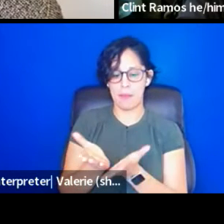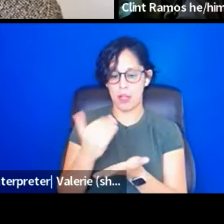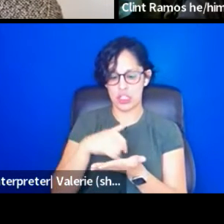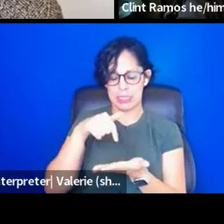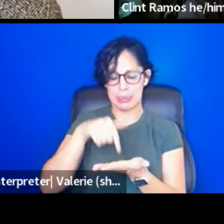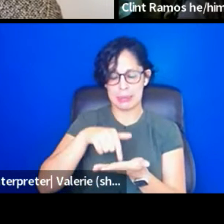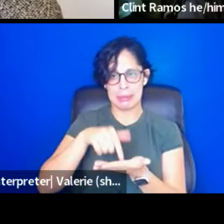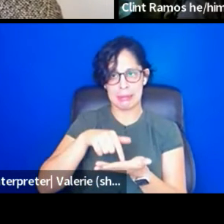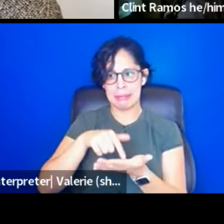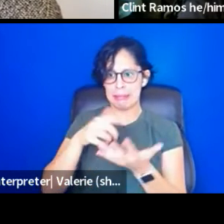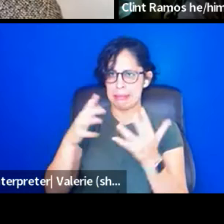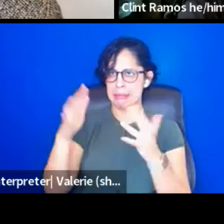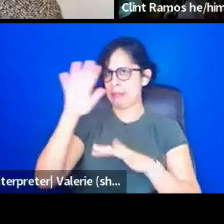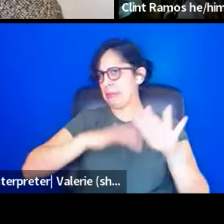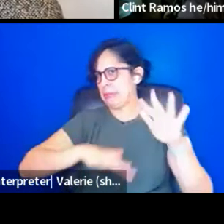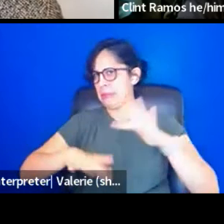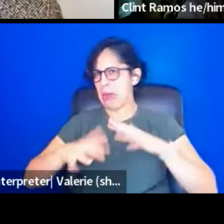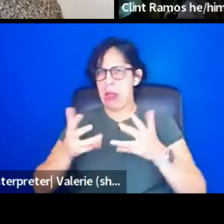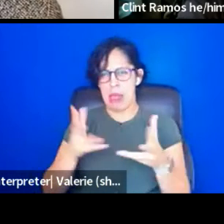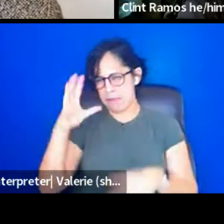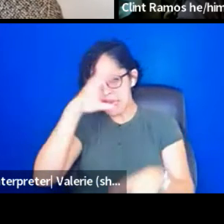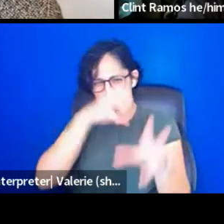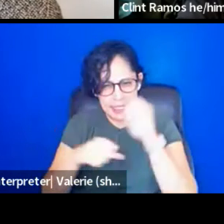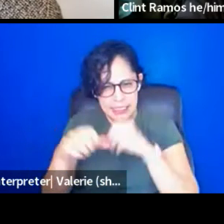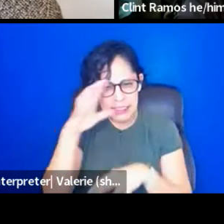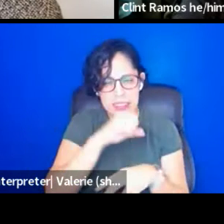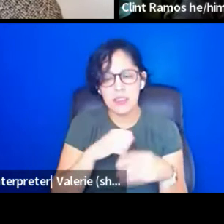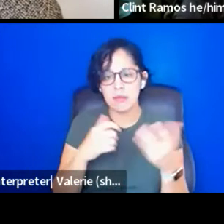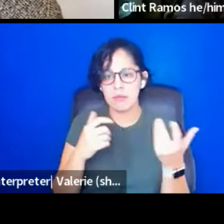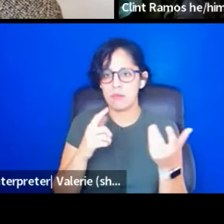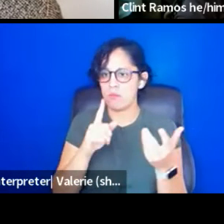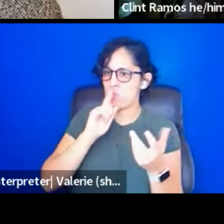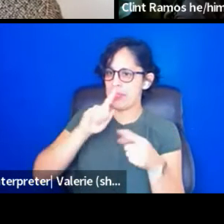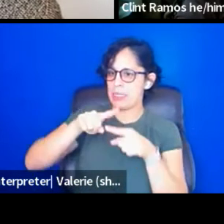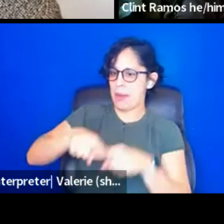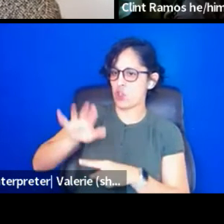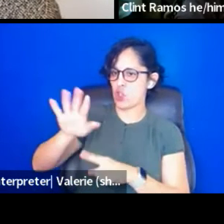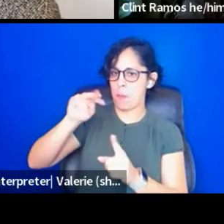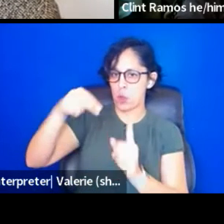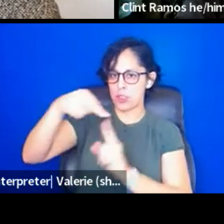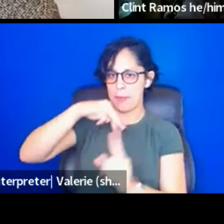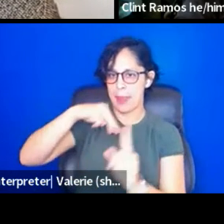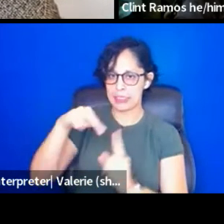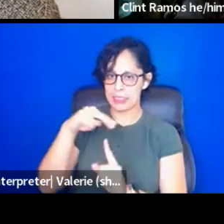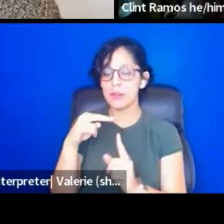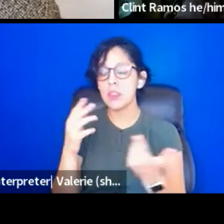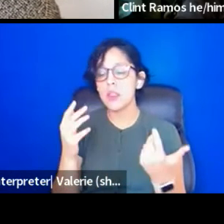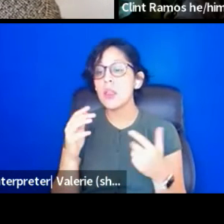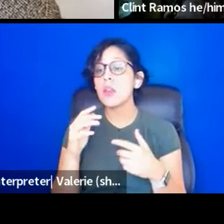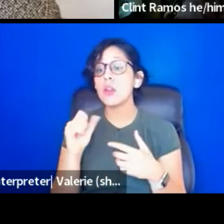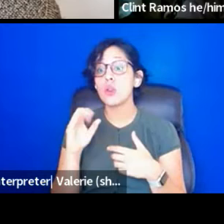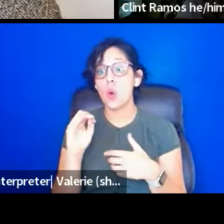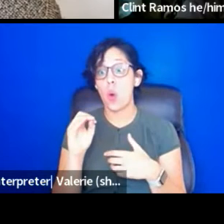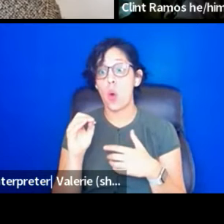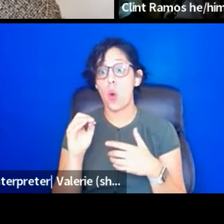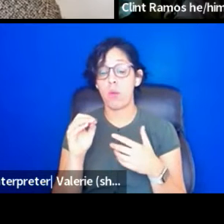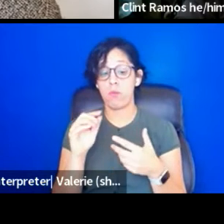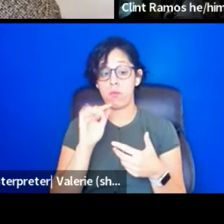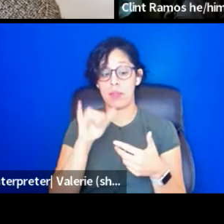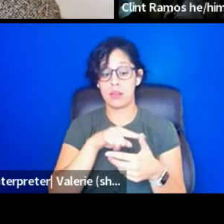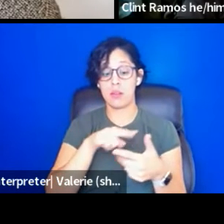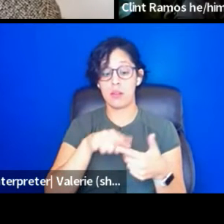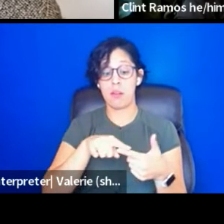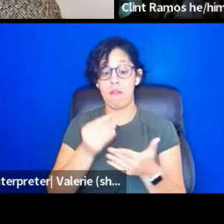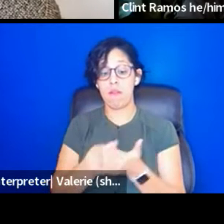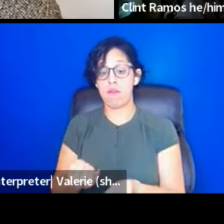goes into it. So what values are you guessing through? And then when it comes to fundraising, you, you fill the largeness of